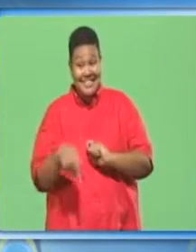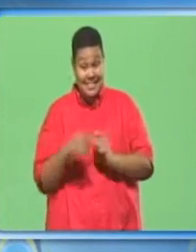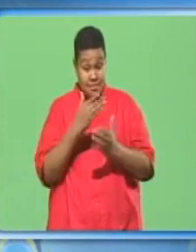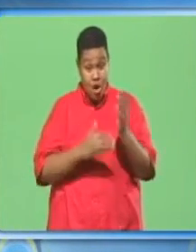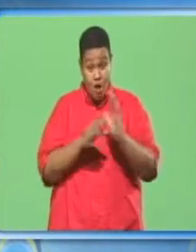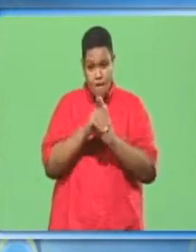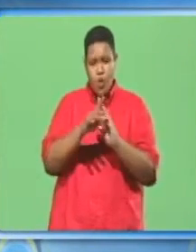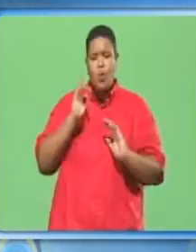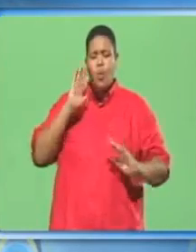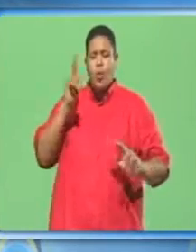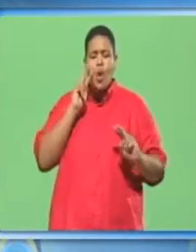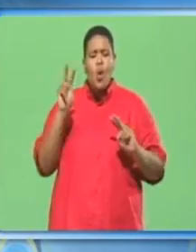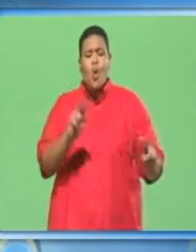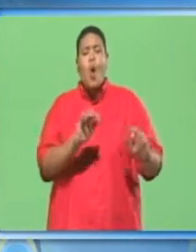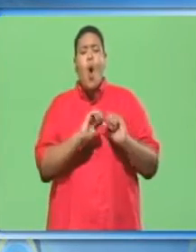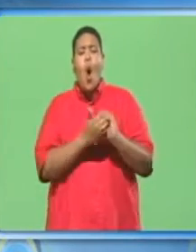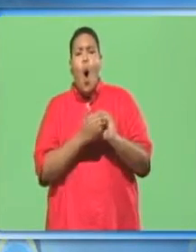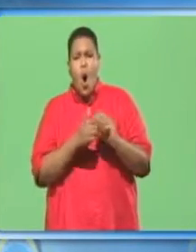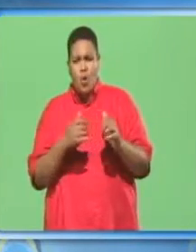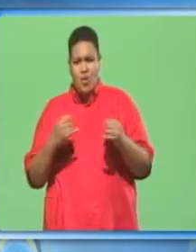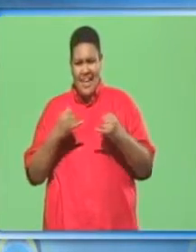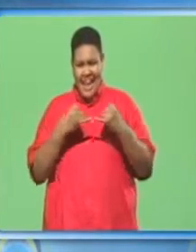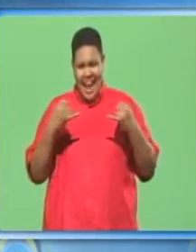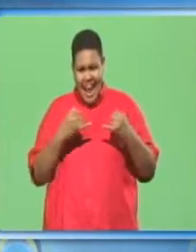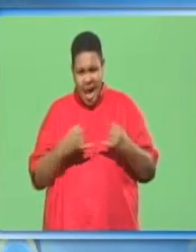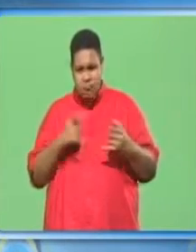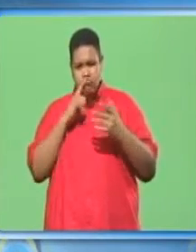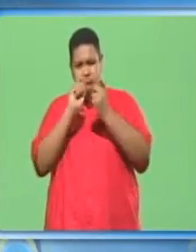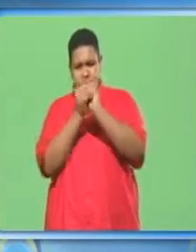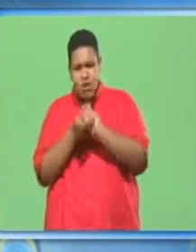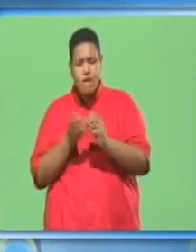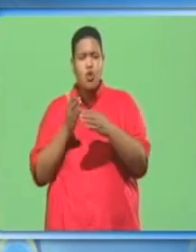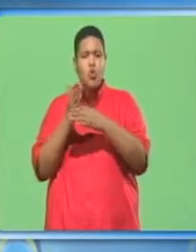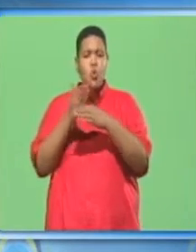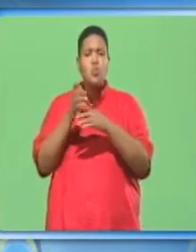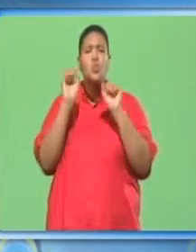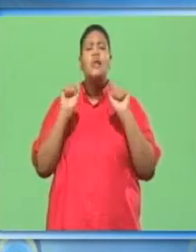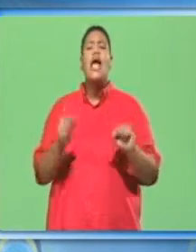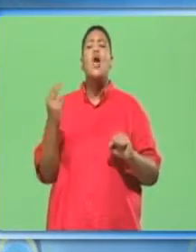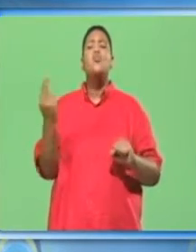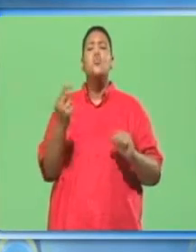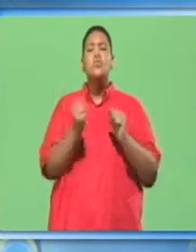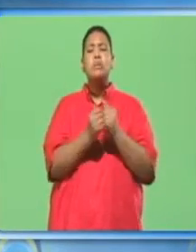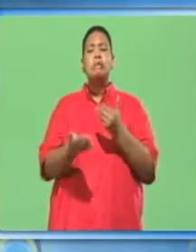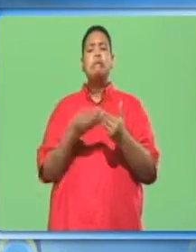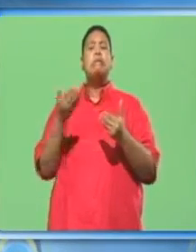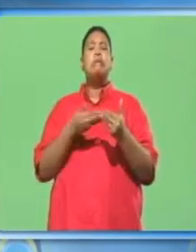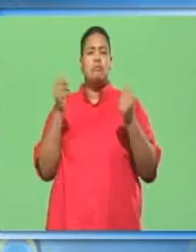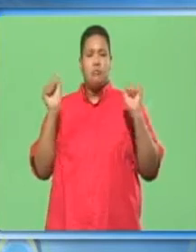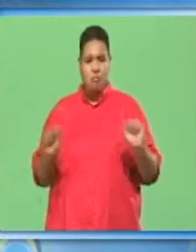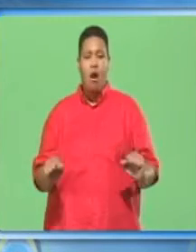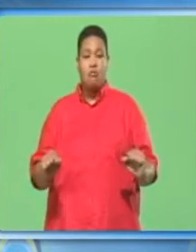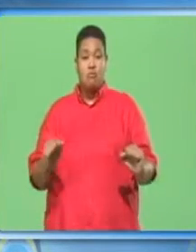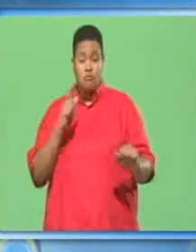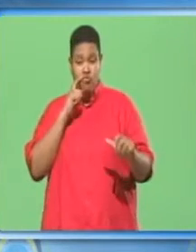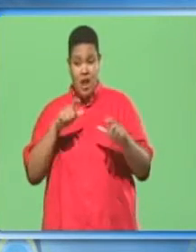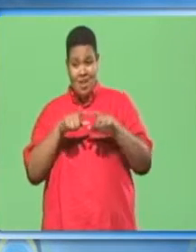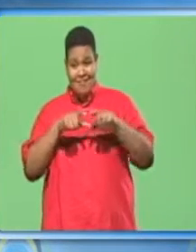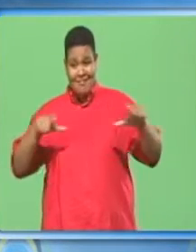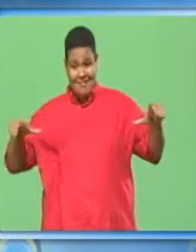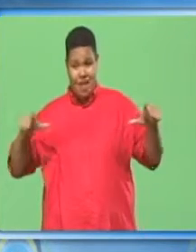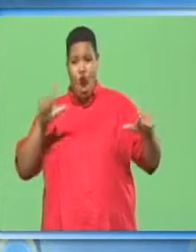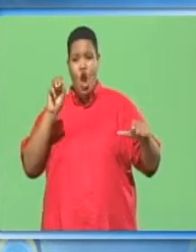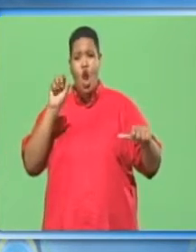of the video, we will look at how the log is being converted to timber so it can be used with ease. The log is taken to the